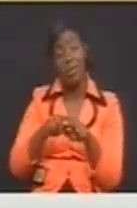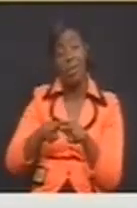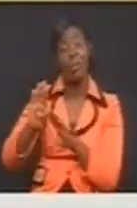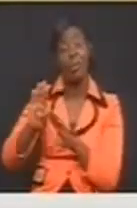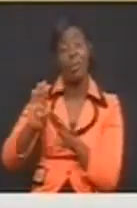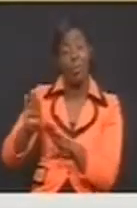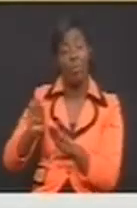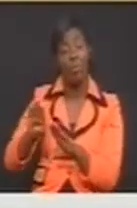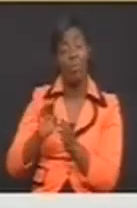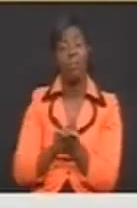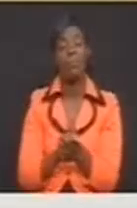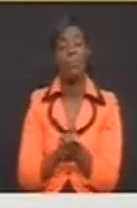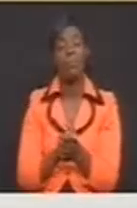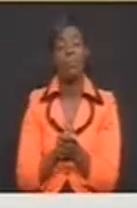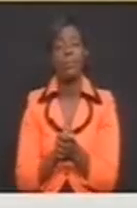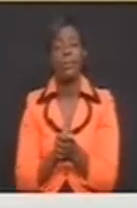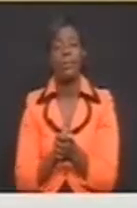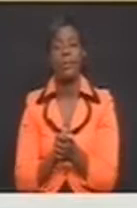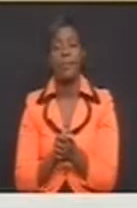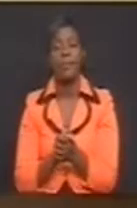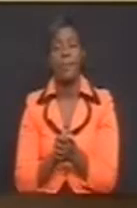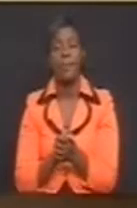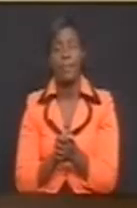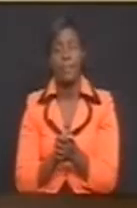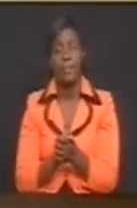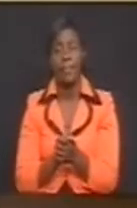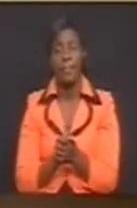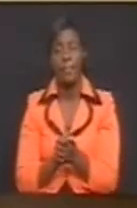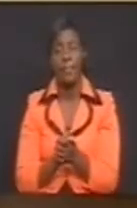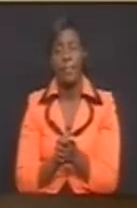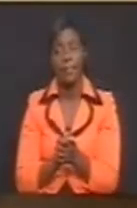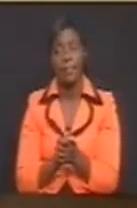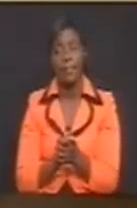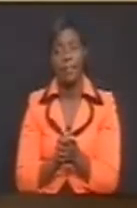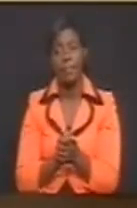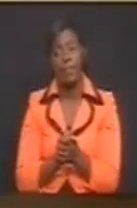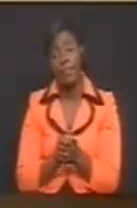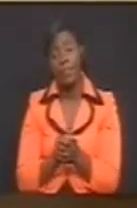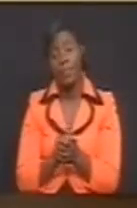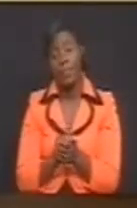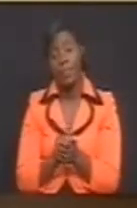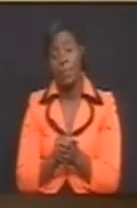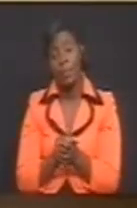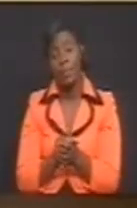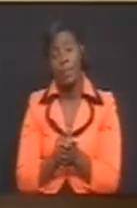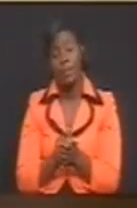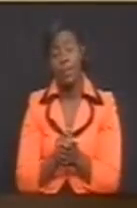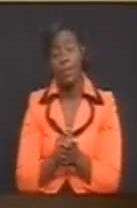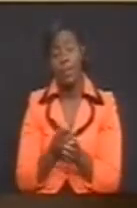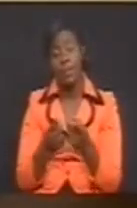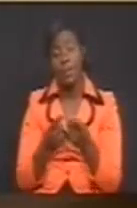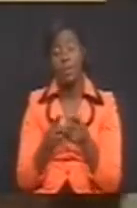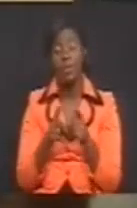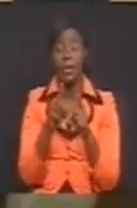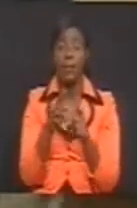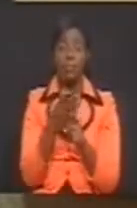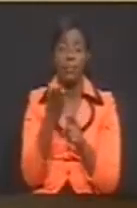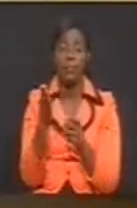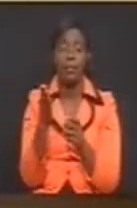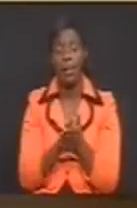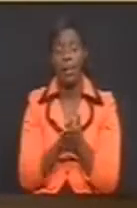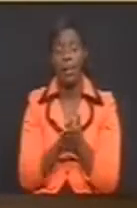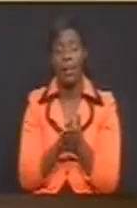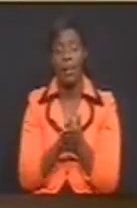Thereafter, extension workers came in to confirm